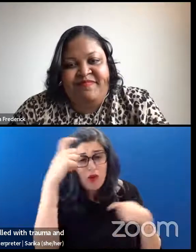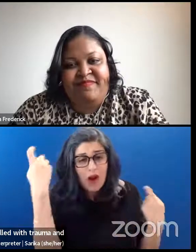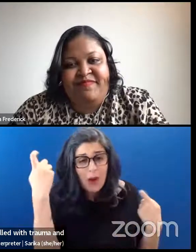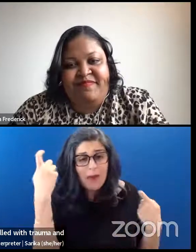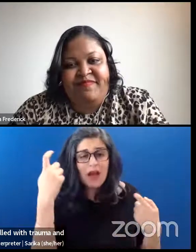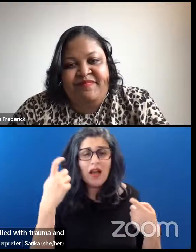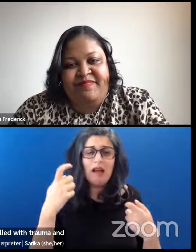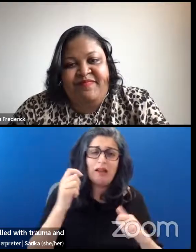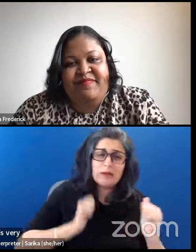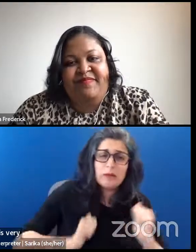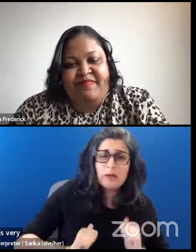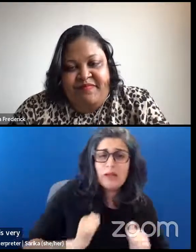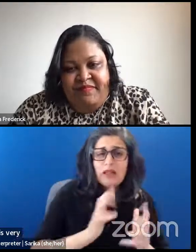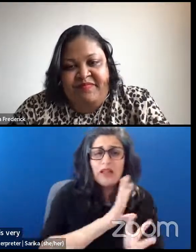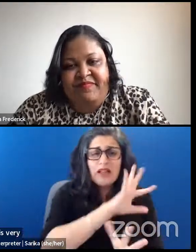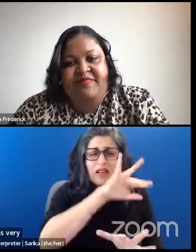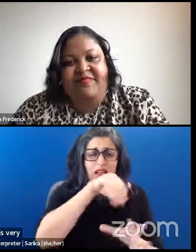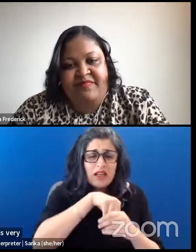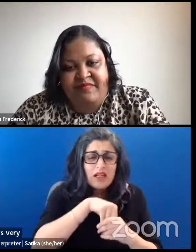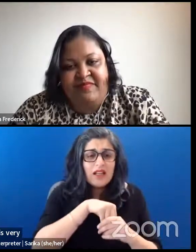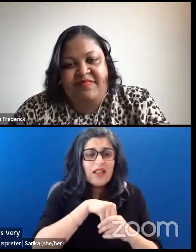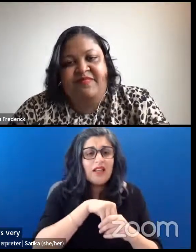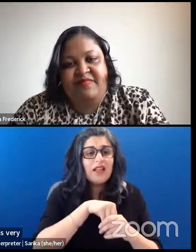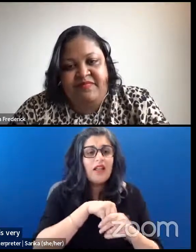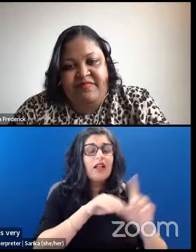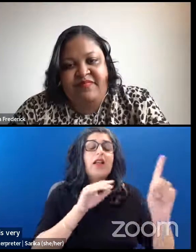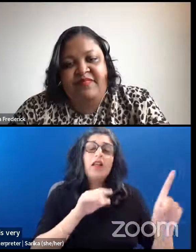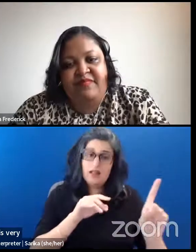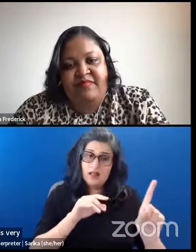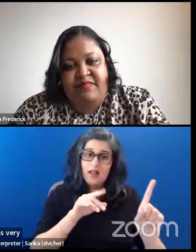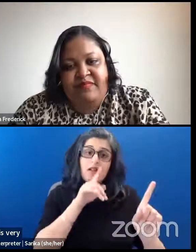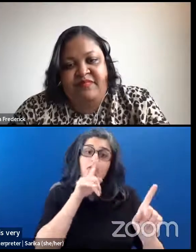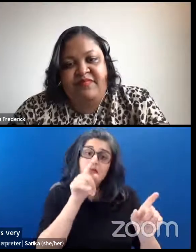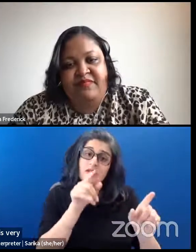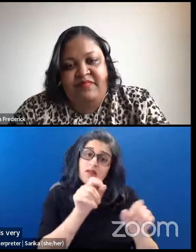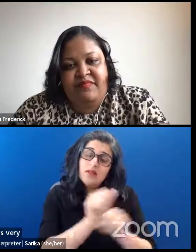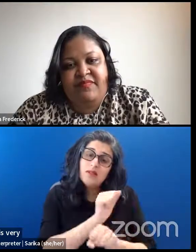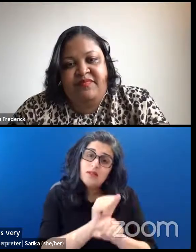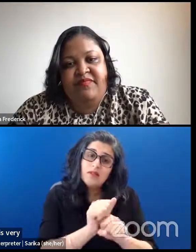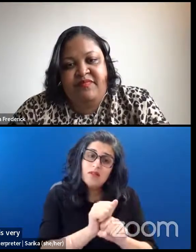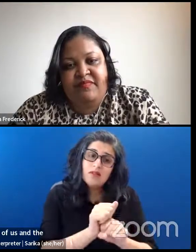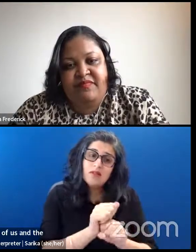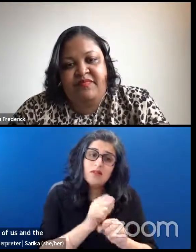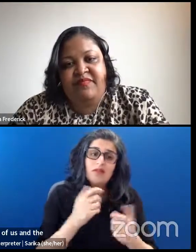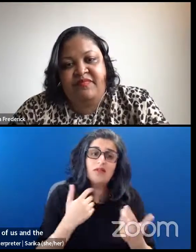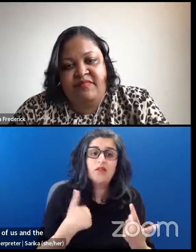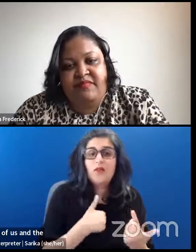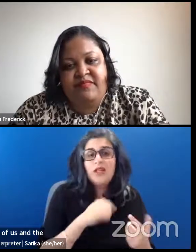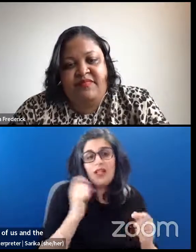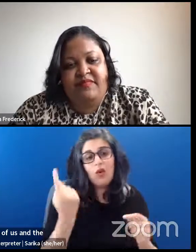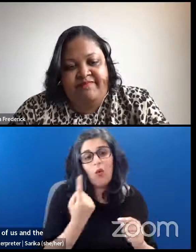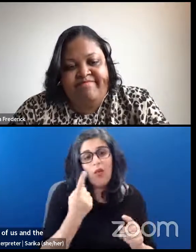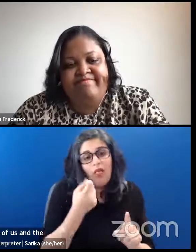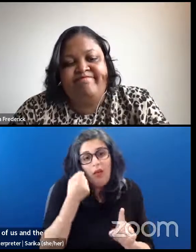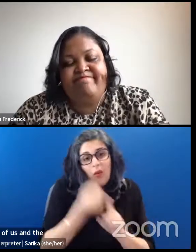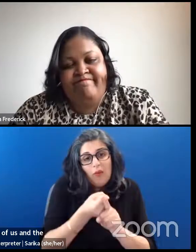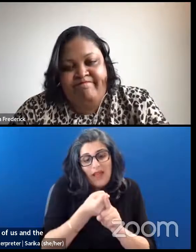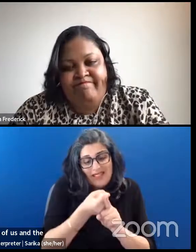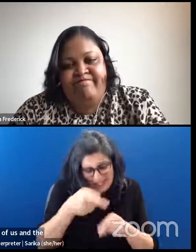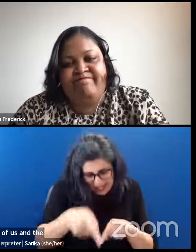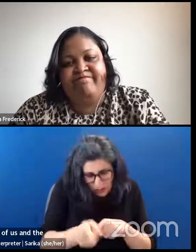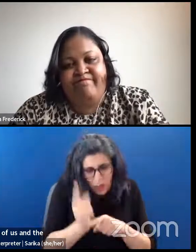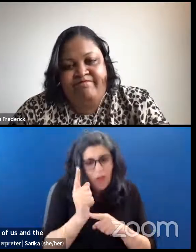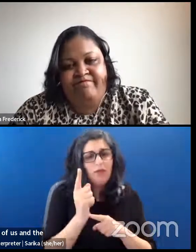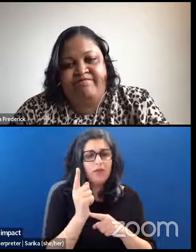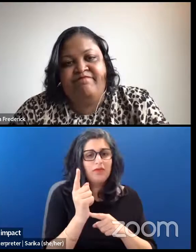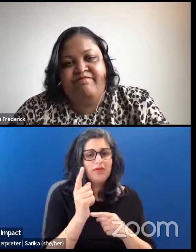And the reality is all we can impact is this present moment. That